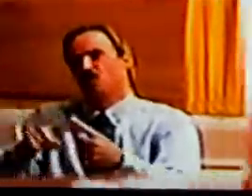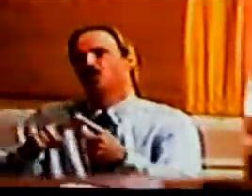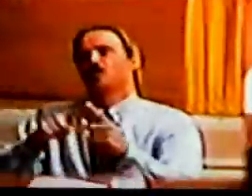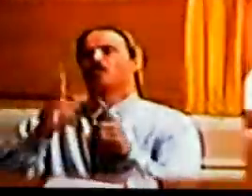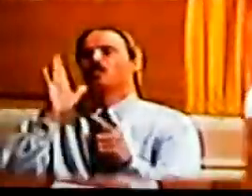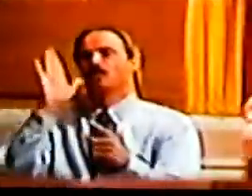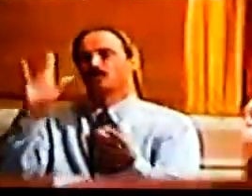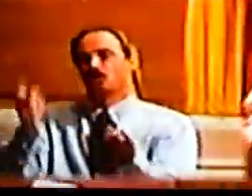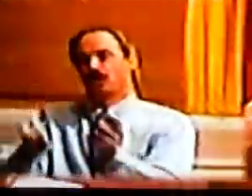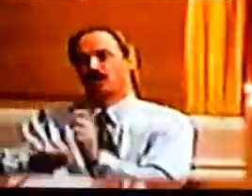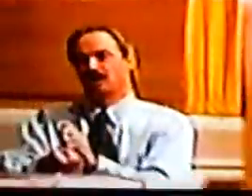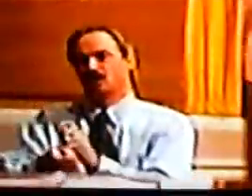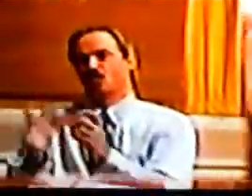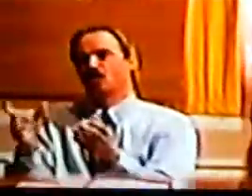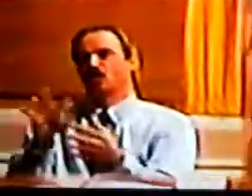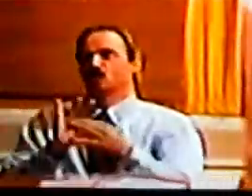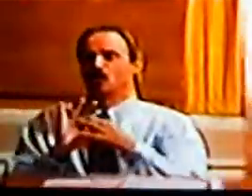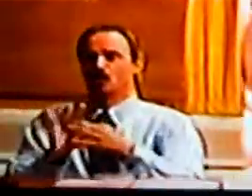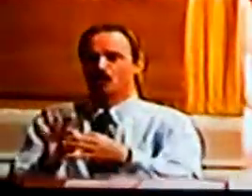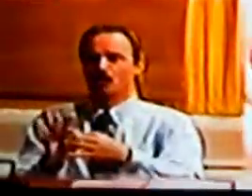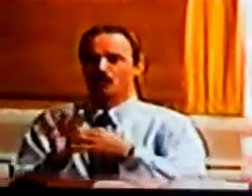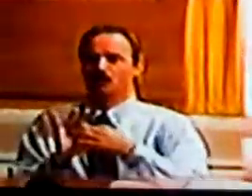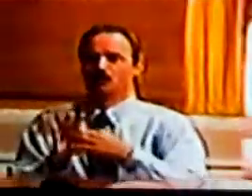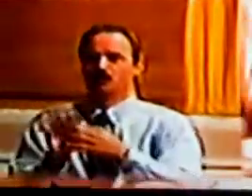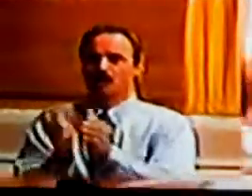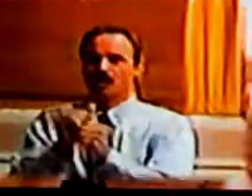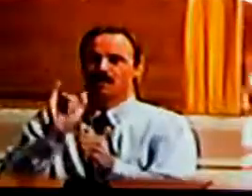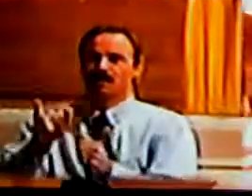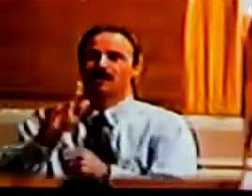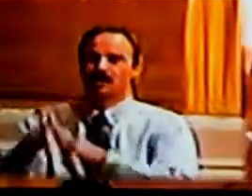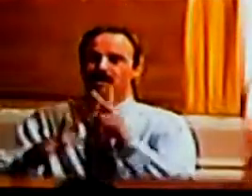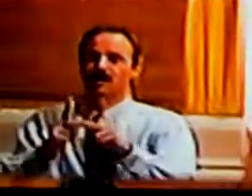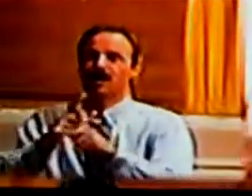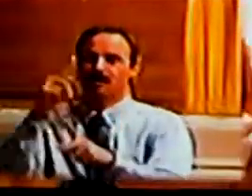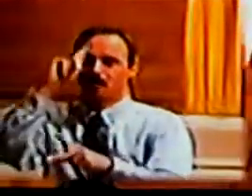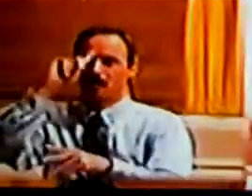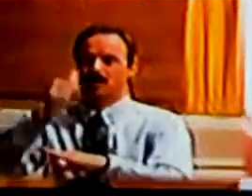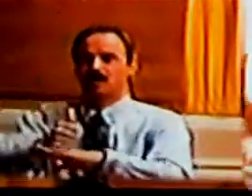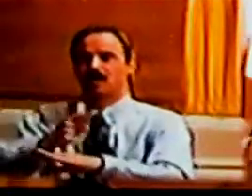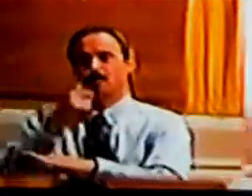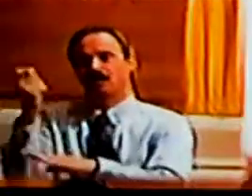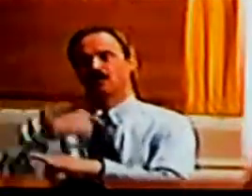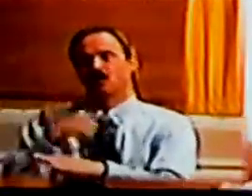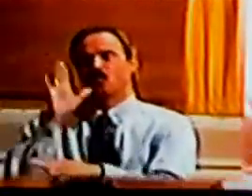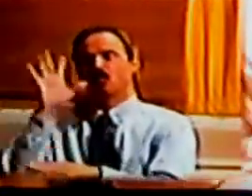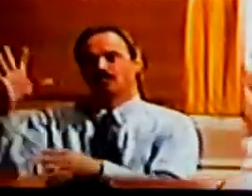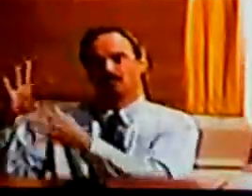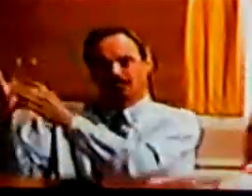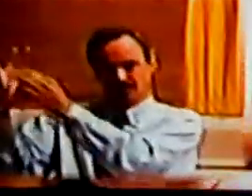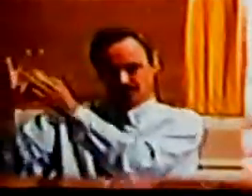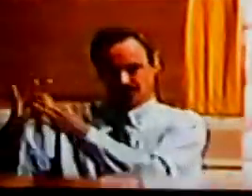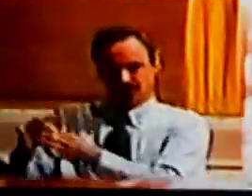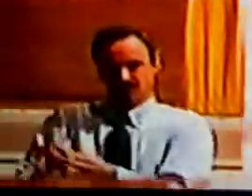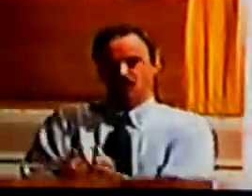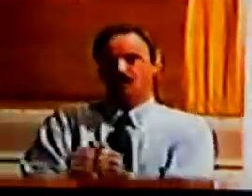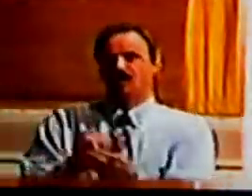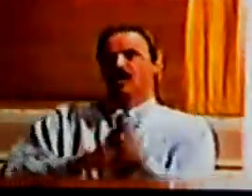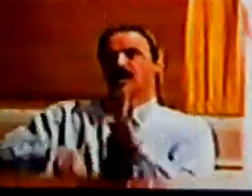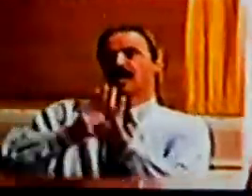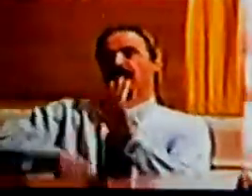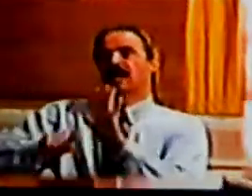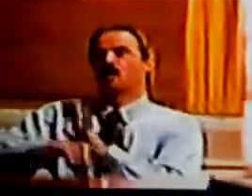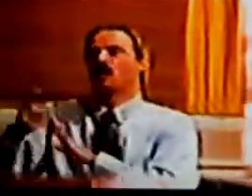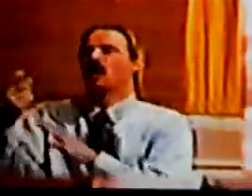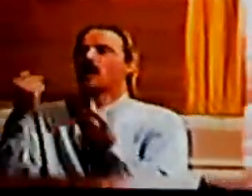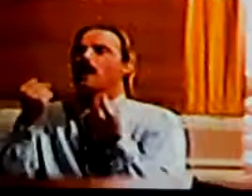you want to associate with that type of mindset because they pull you down with them the negative ones how many of you agree